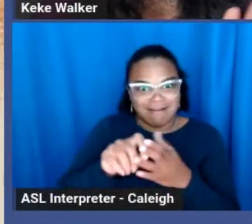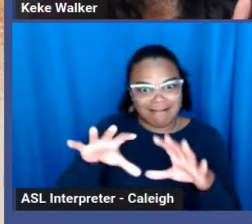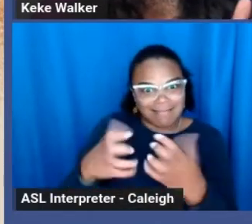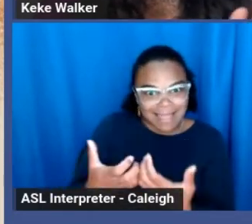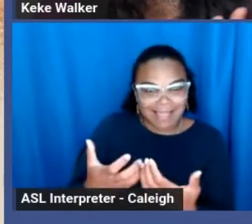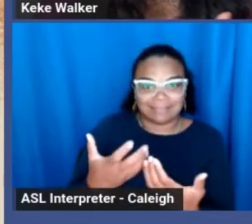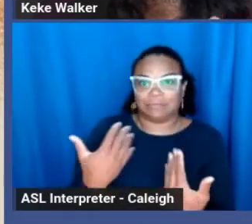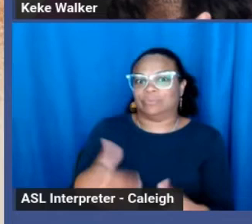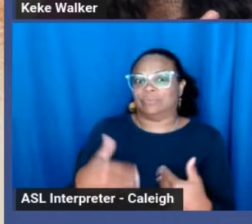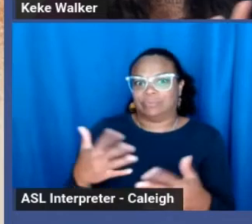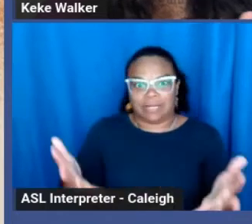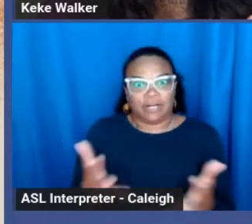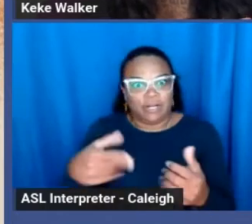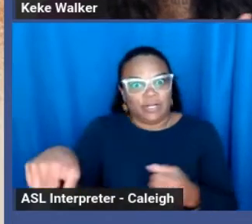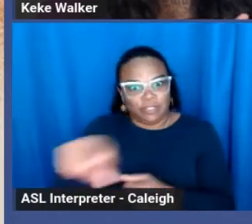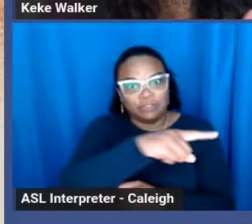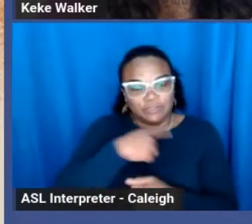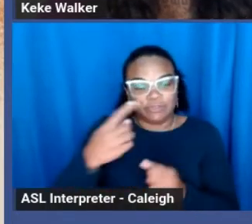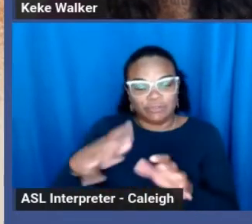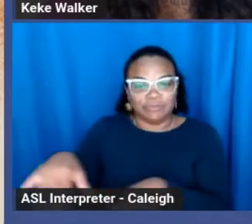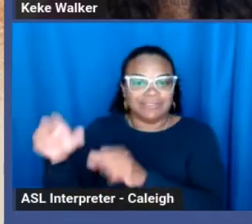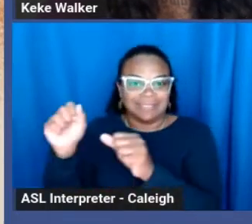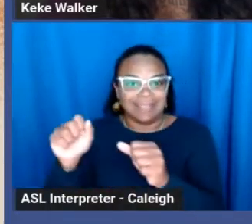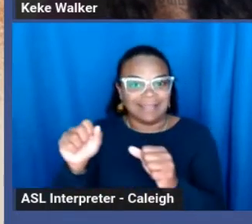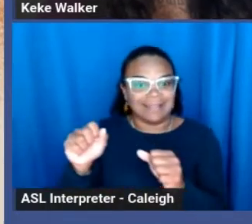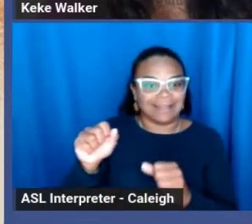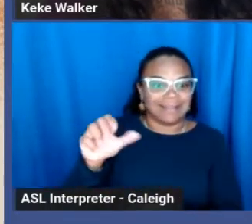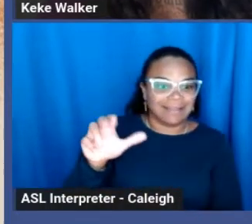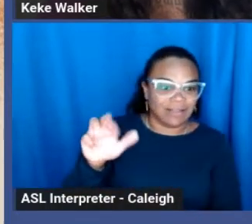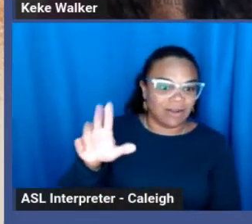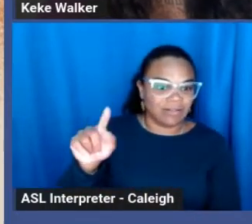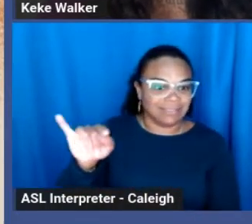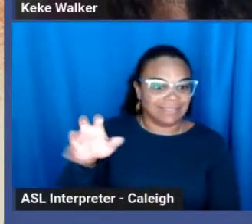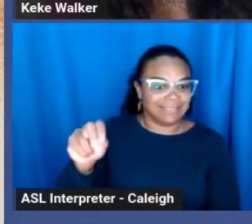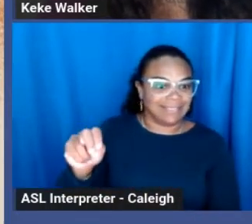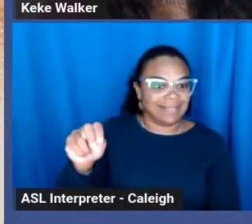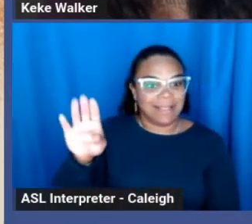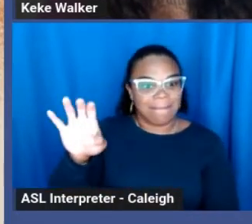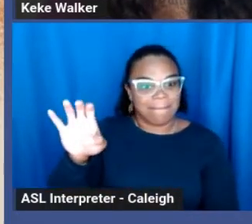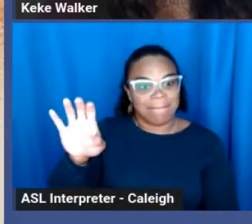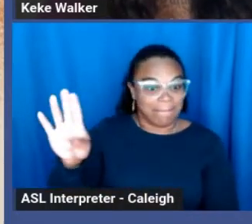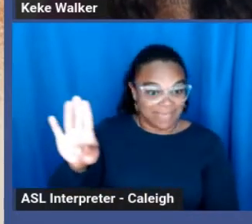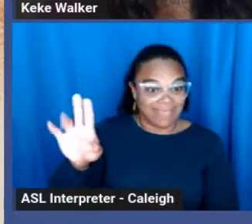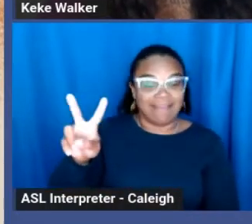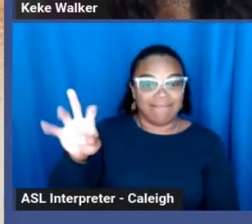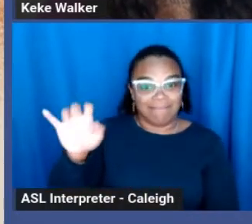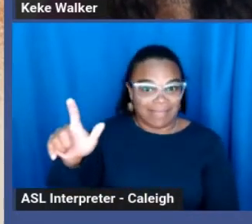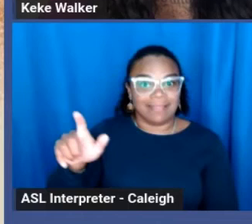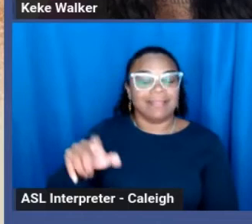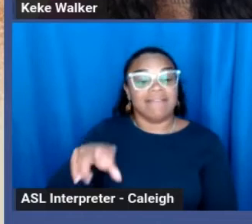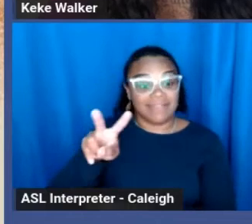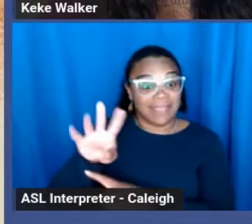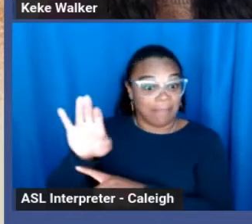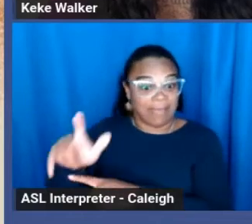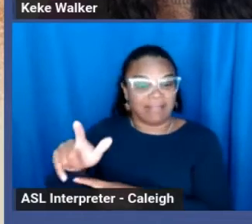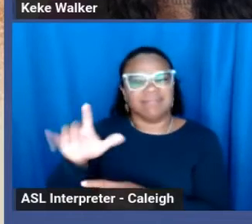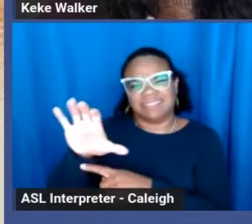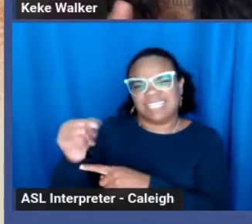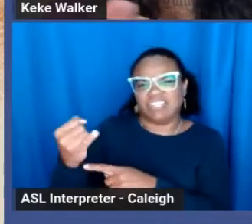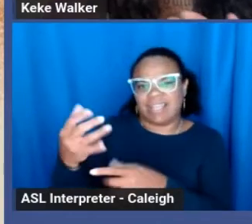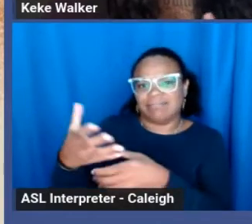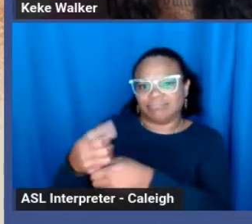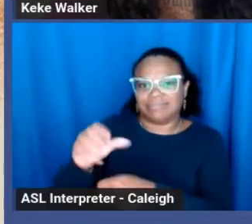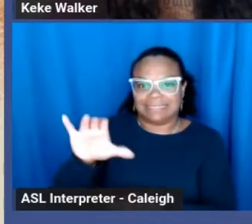That was facilitated by Carlton B. Bell II or CJ. And then another space for folks to explore